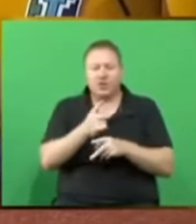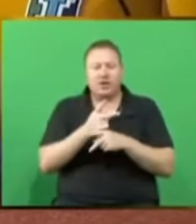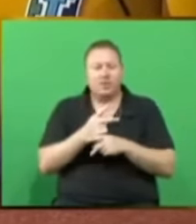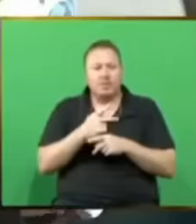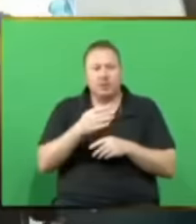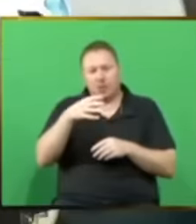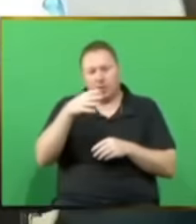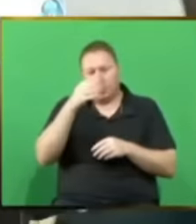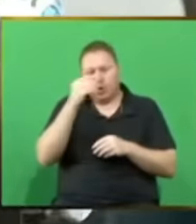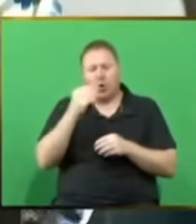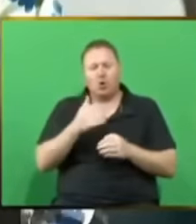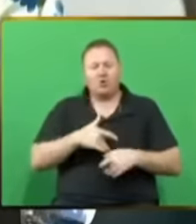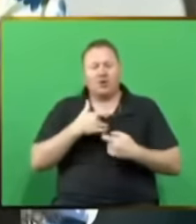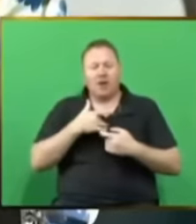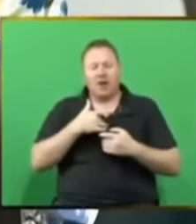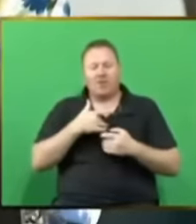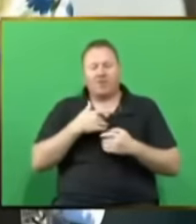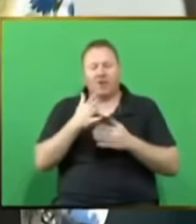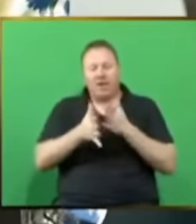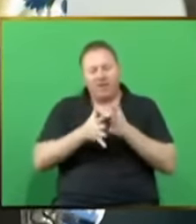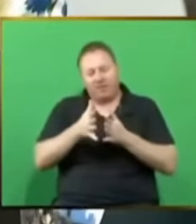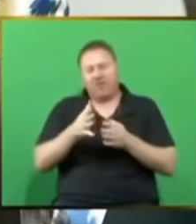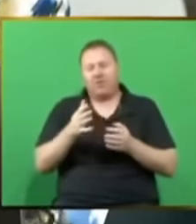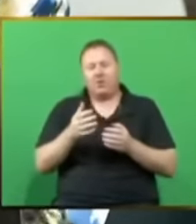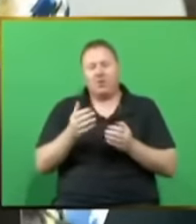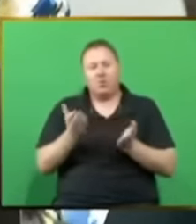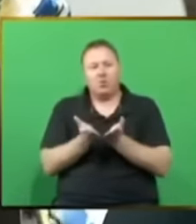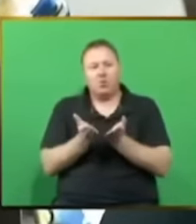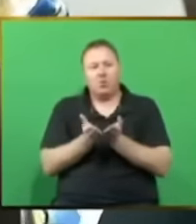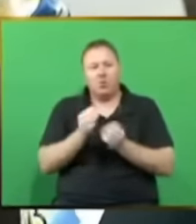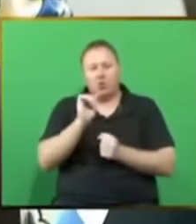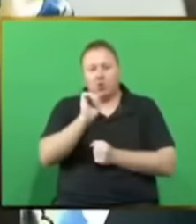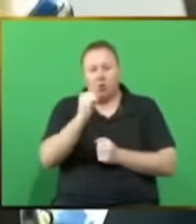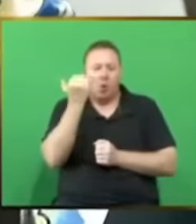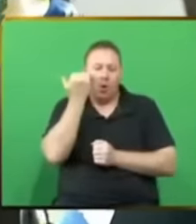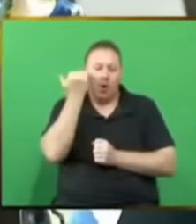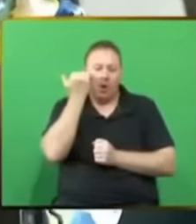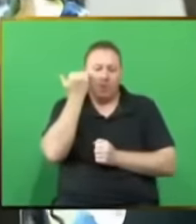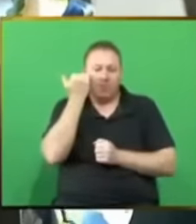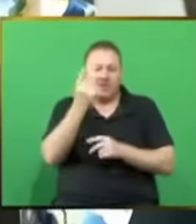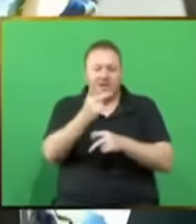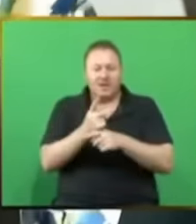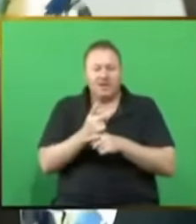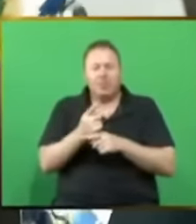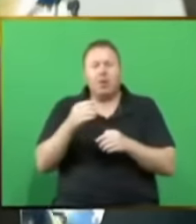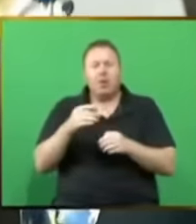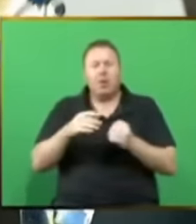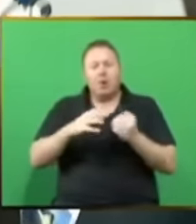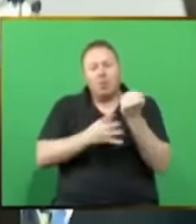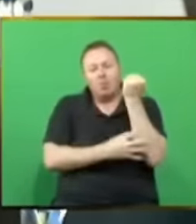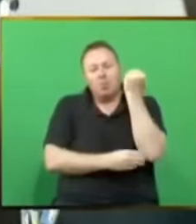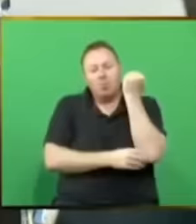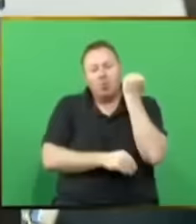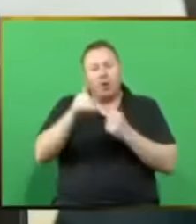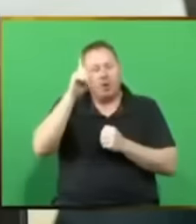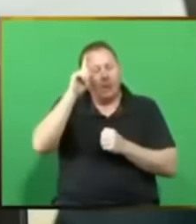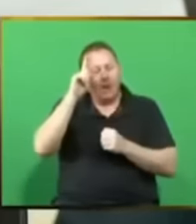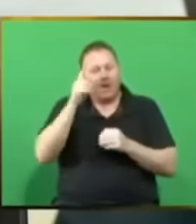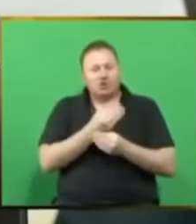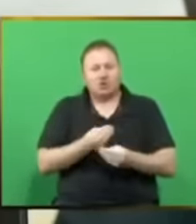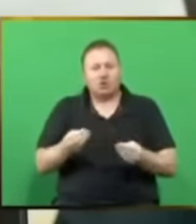is a government that has trapped an entire generation of poor black children to a life of poverty.